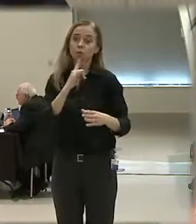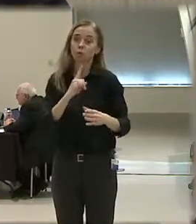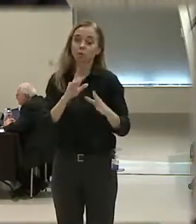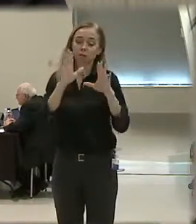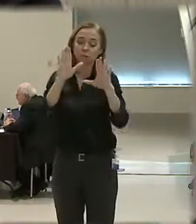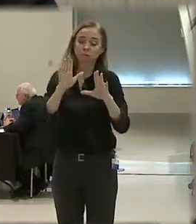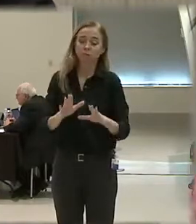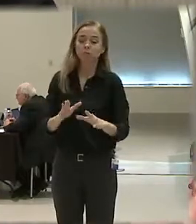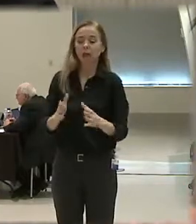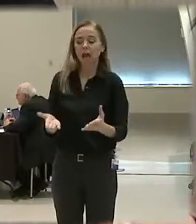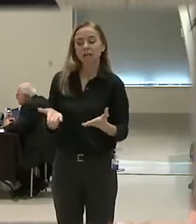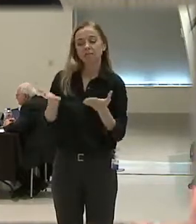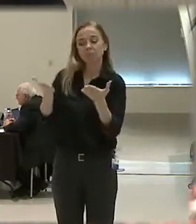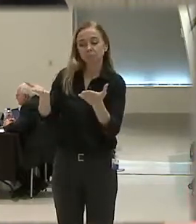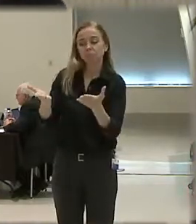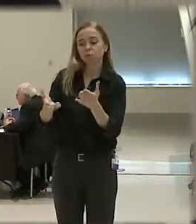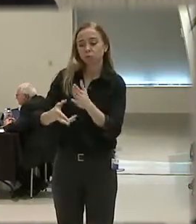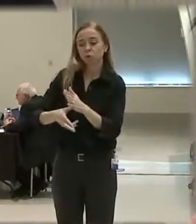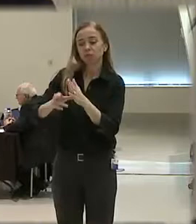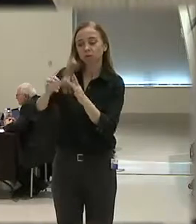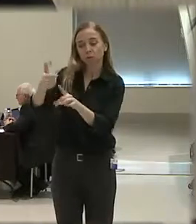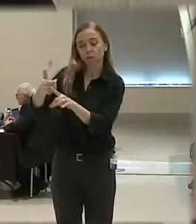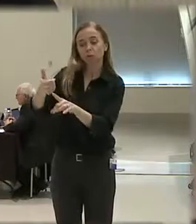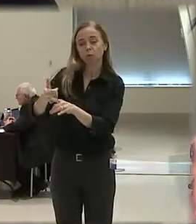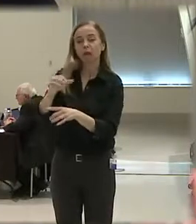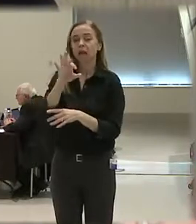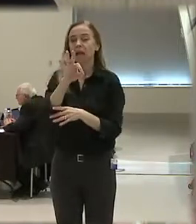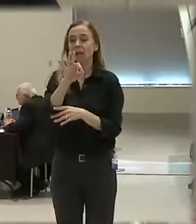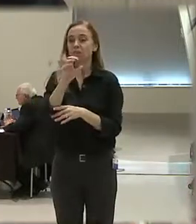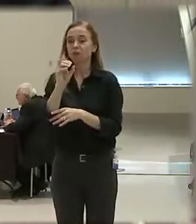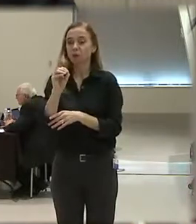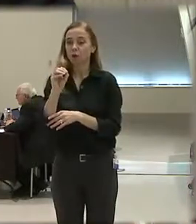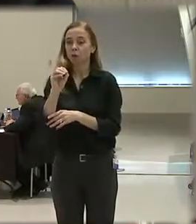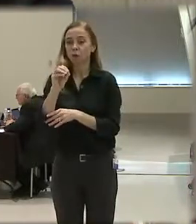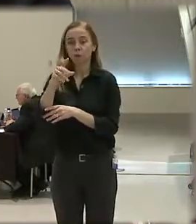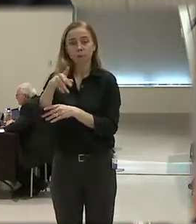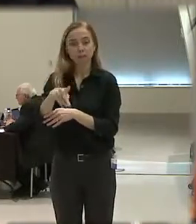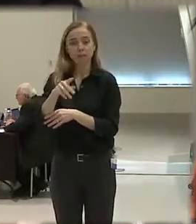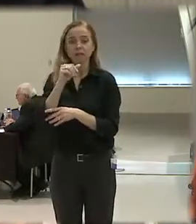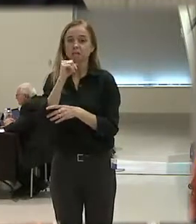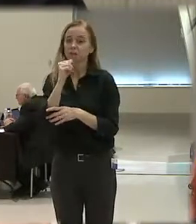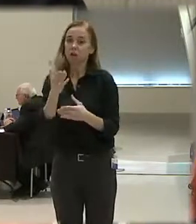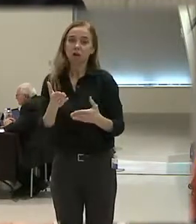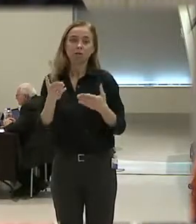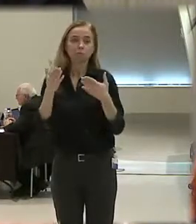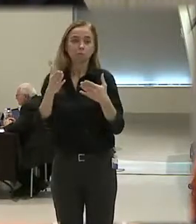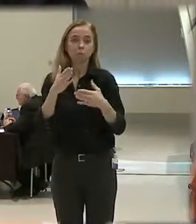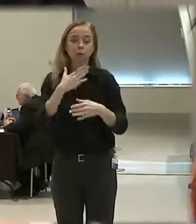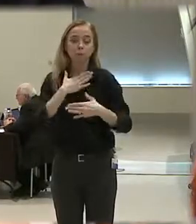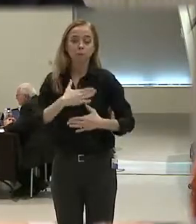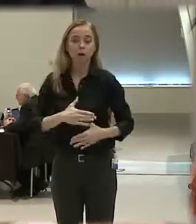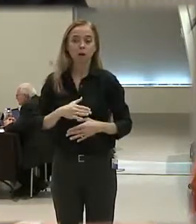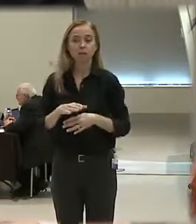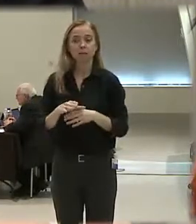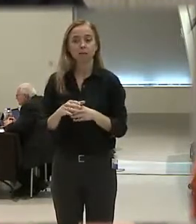take advantage of that resource. Let me make clear that the FOP does not oppose body-worn cameras or other technology,